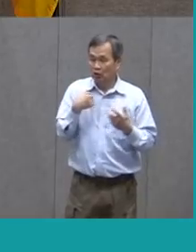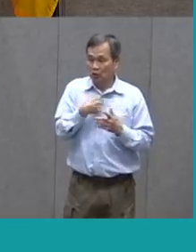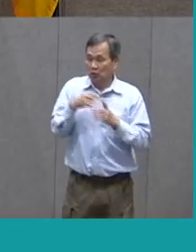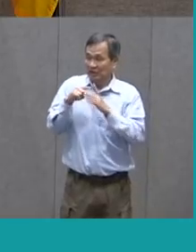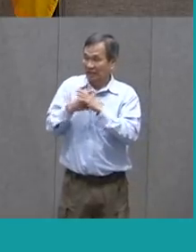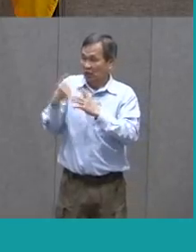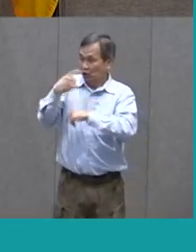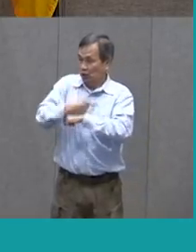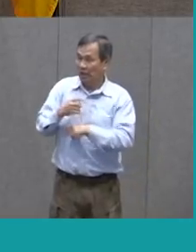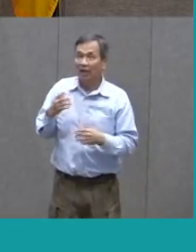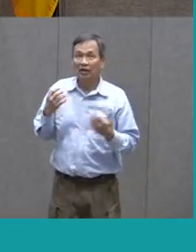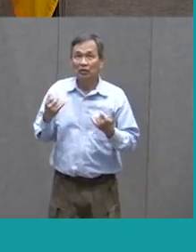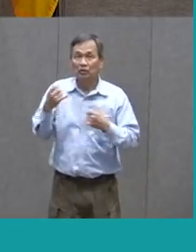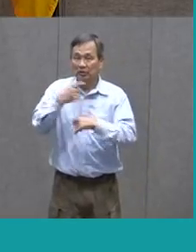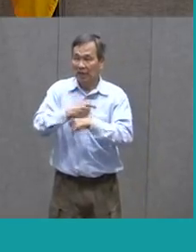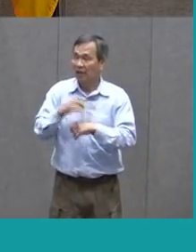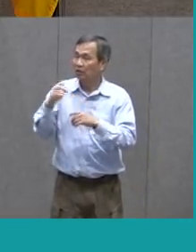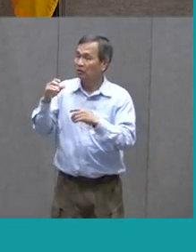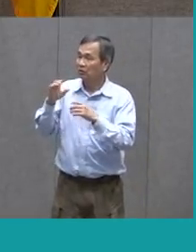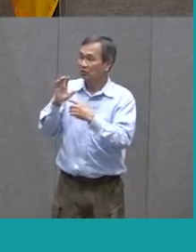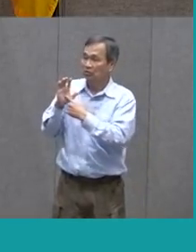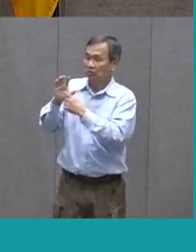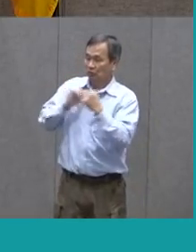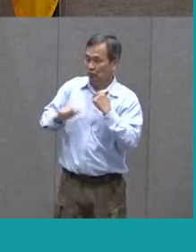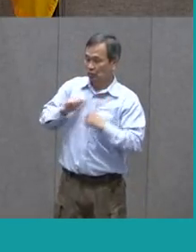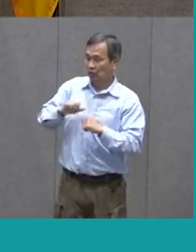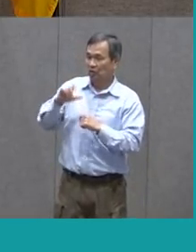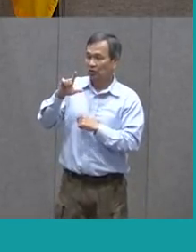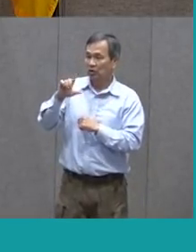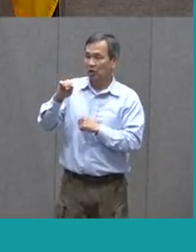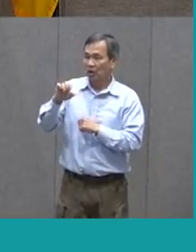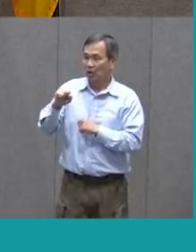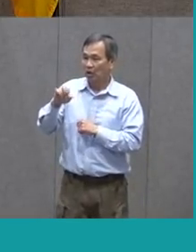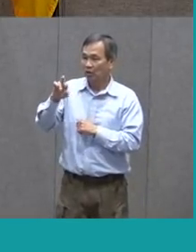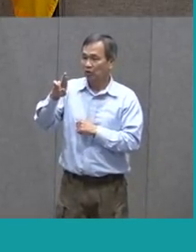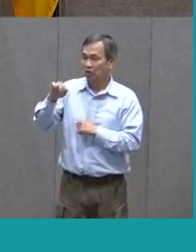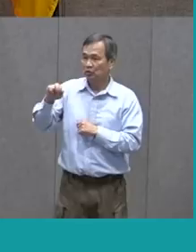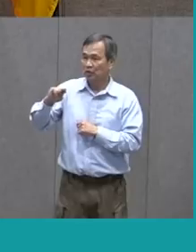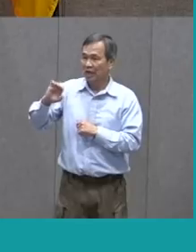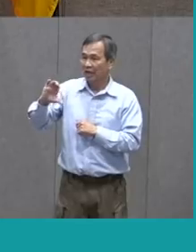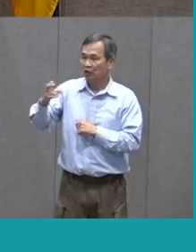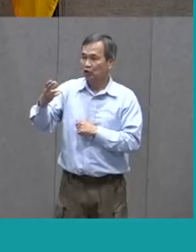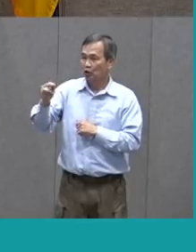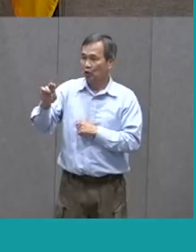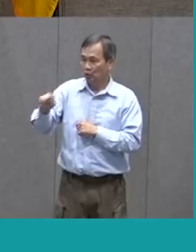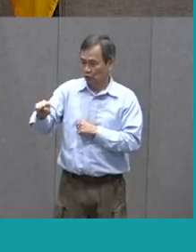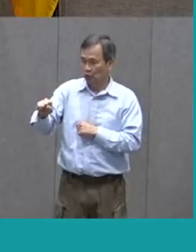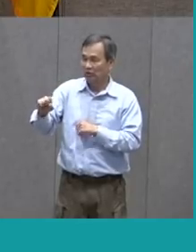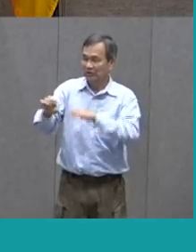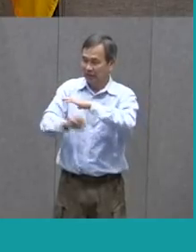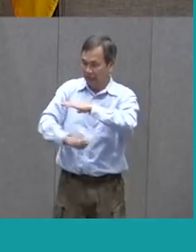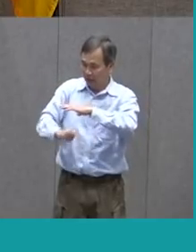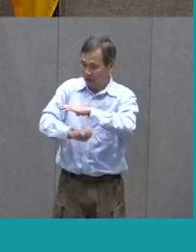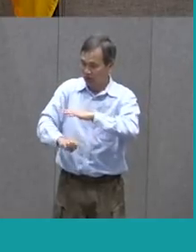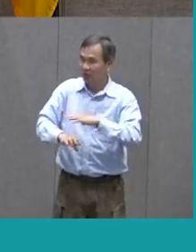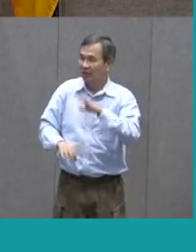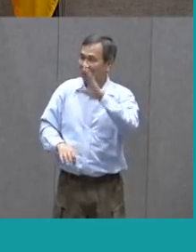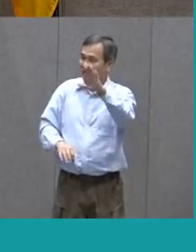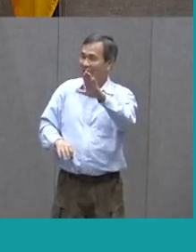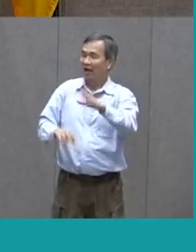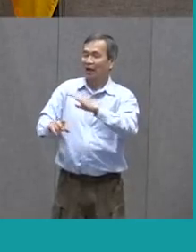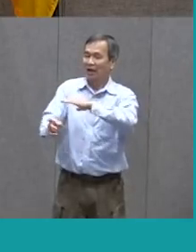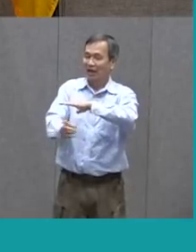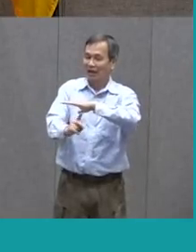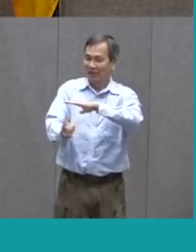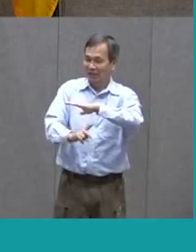today. Today's shows were dedicated to Los Ranchos Elementary School. Mr. Craig Robinson, this morning the kindergartners